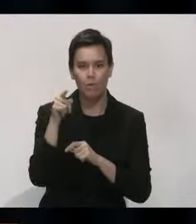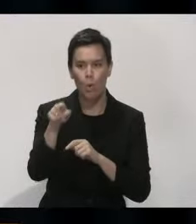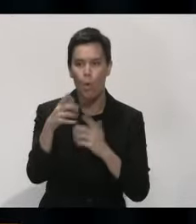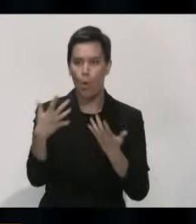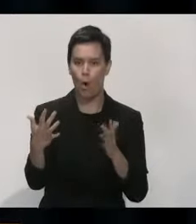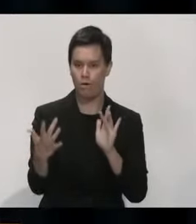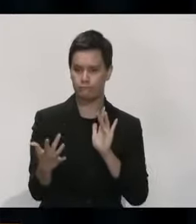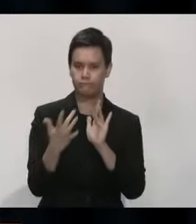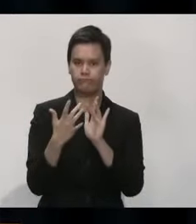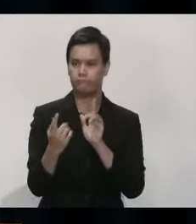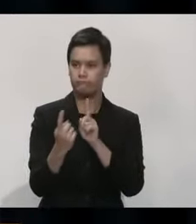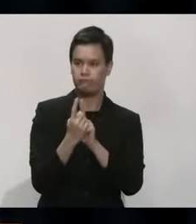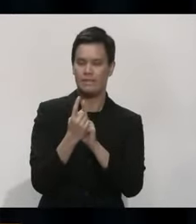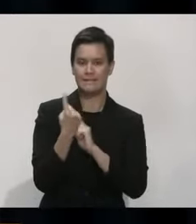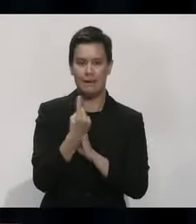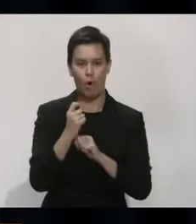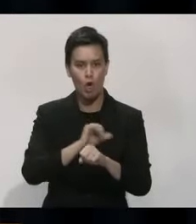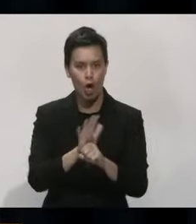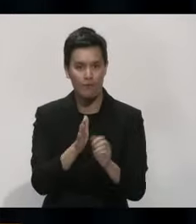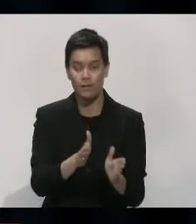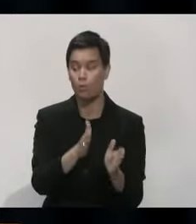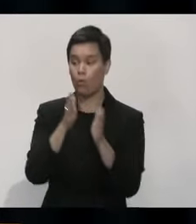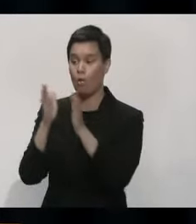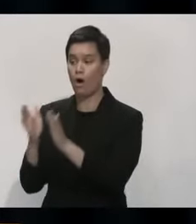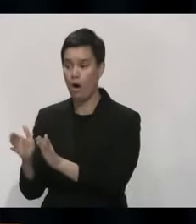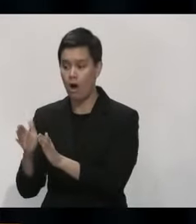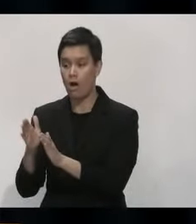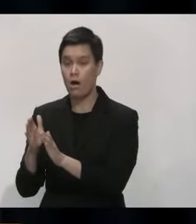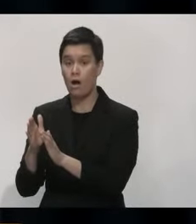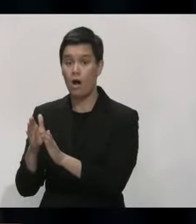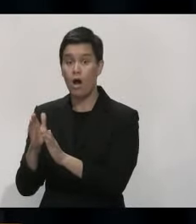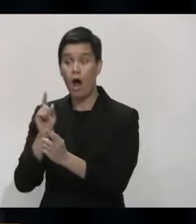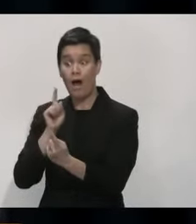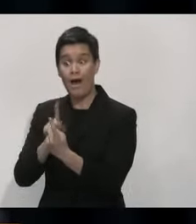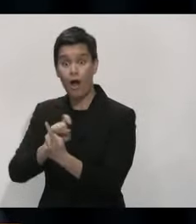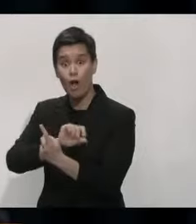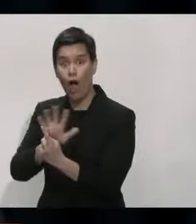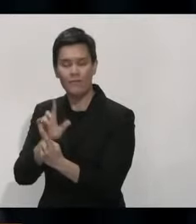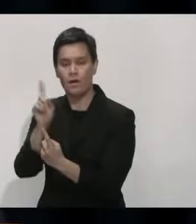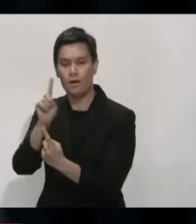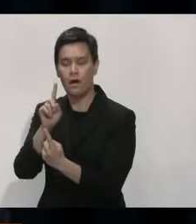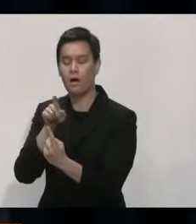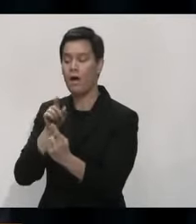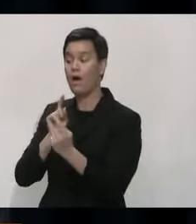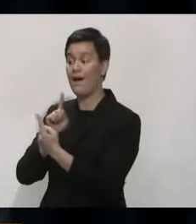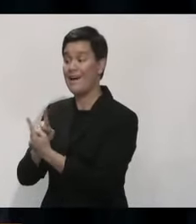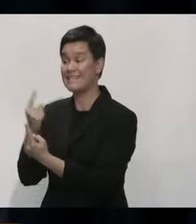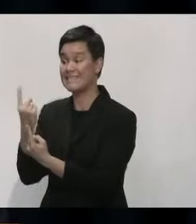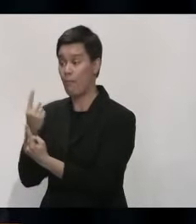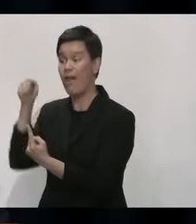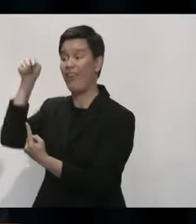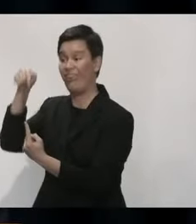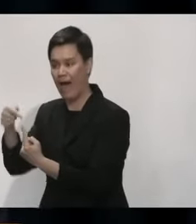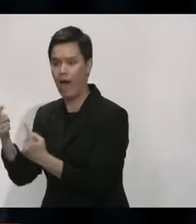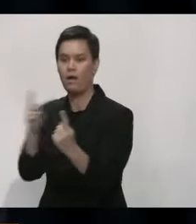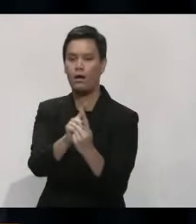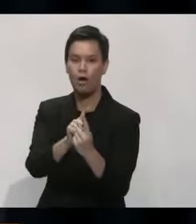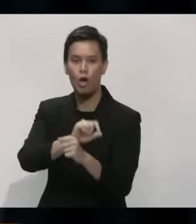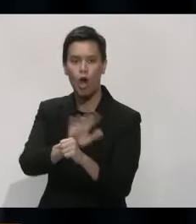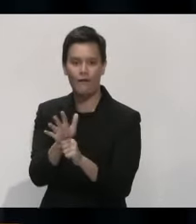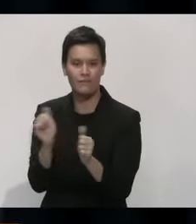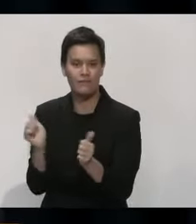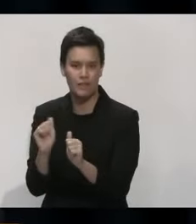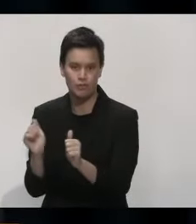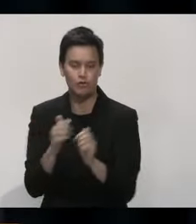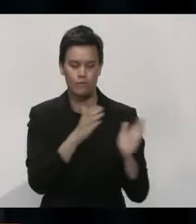contacts. By Monday, we will be very close to completing full two rounds of testing for those at the front lines,